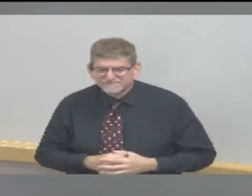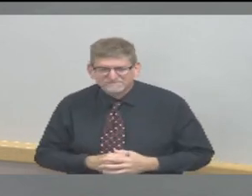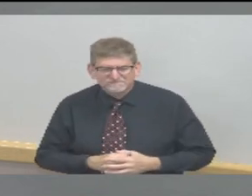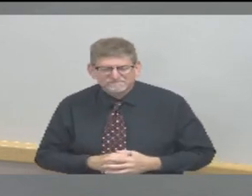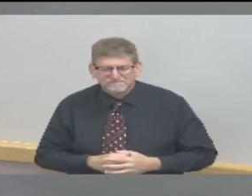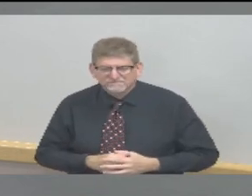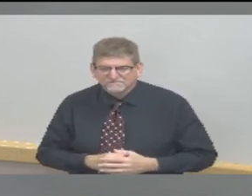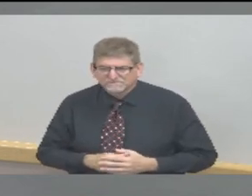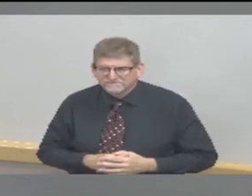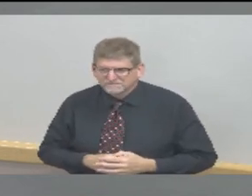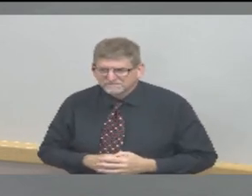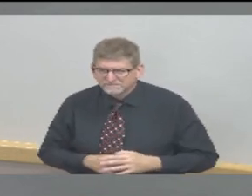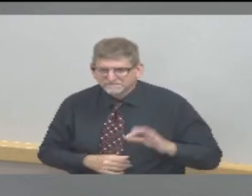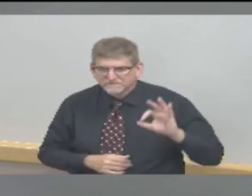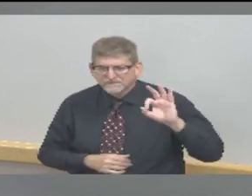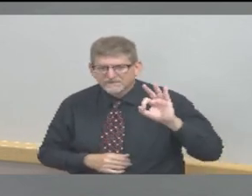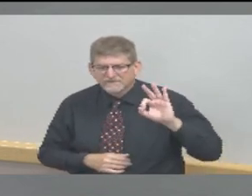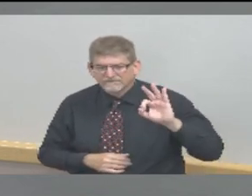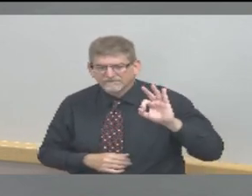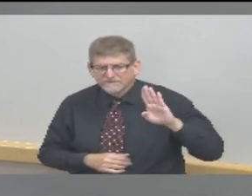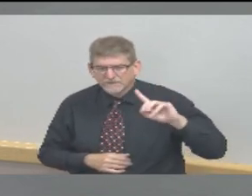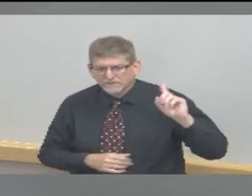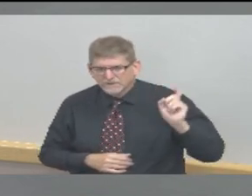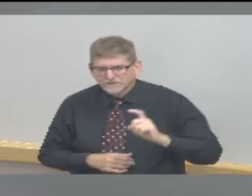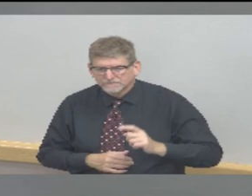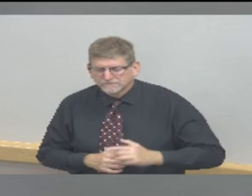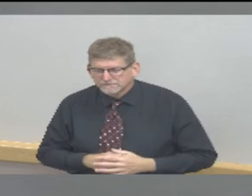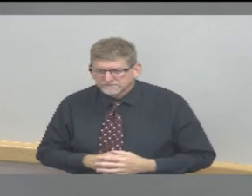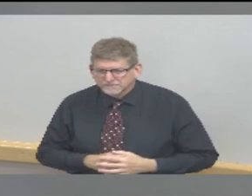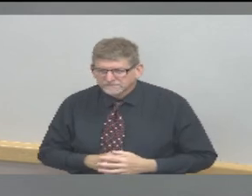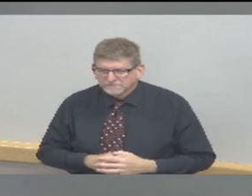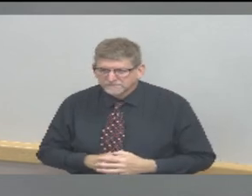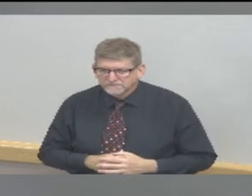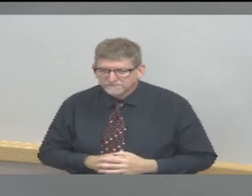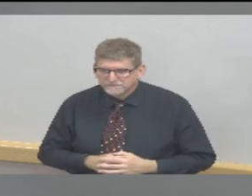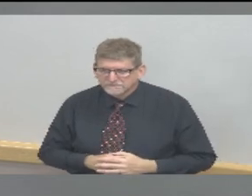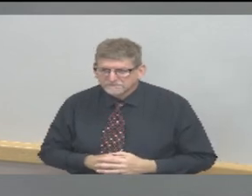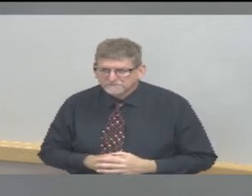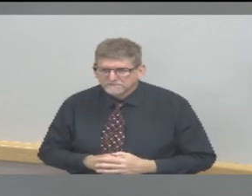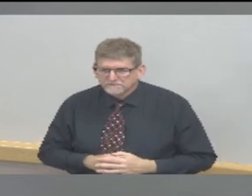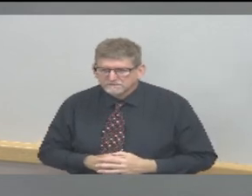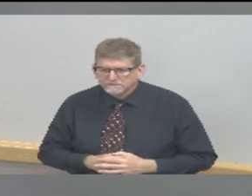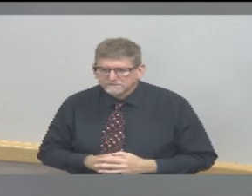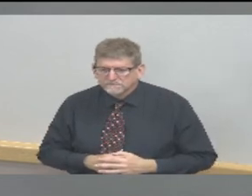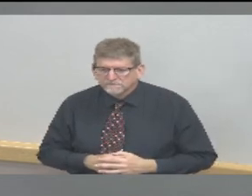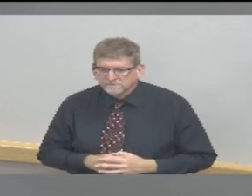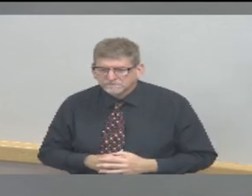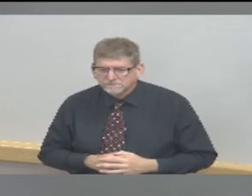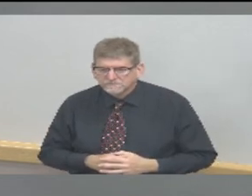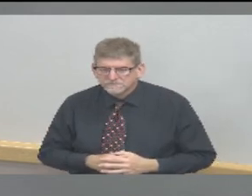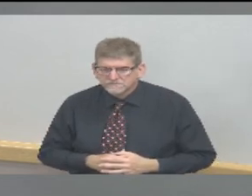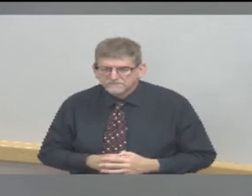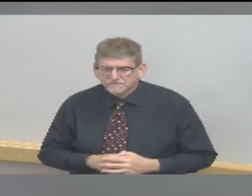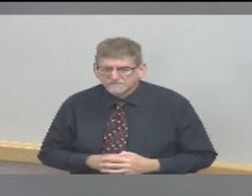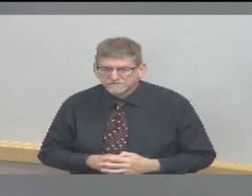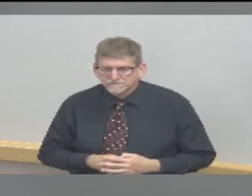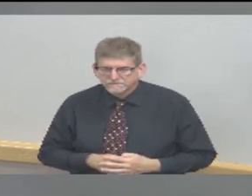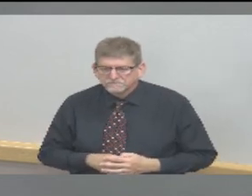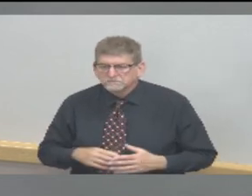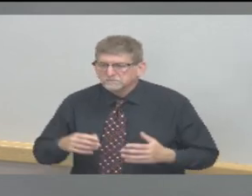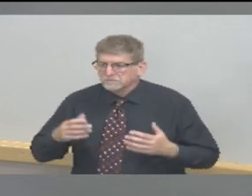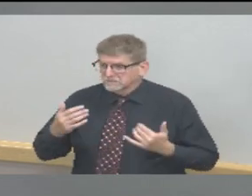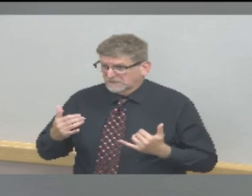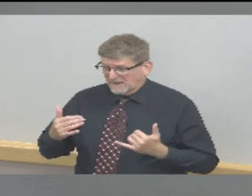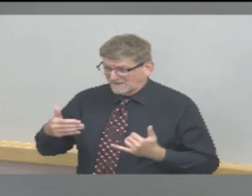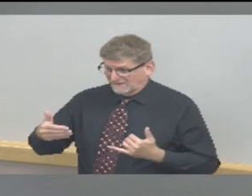Question from Emily Syberg from WBAA. Since gatherings of up to 100 people can start on Sunday, and given Dr. Bean's point